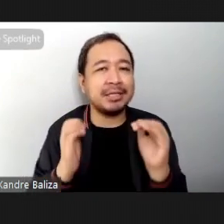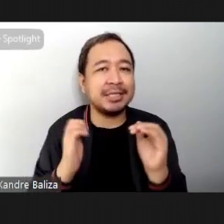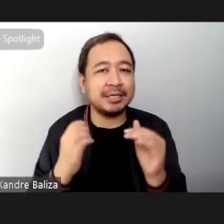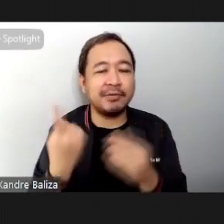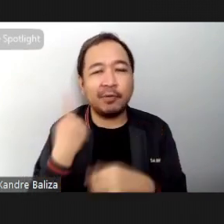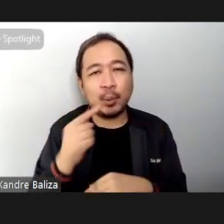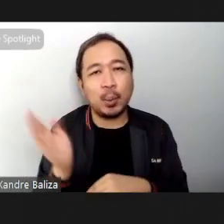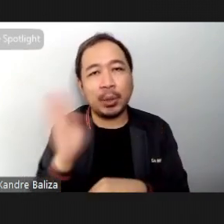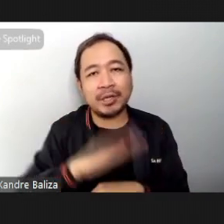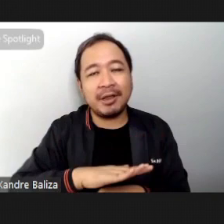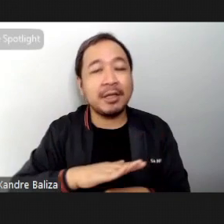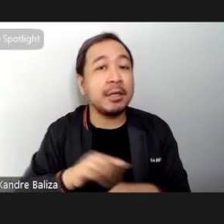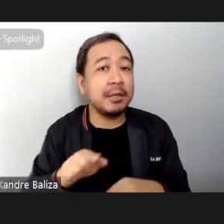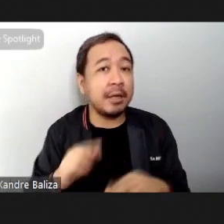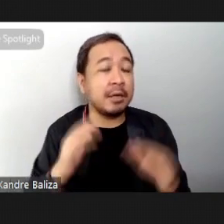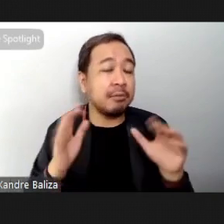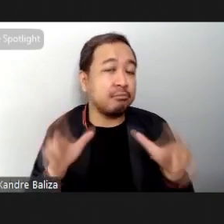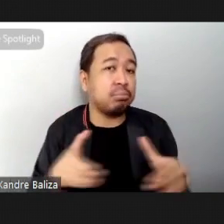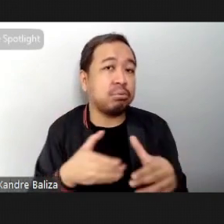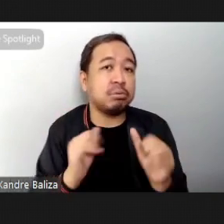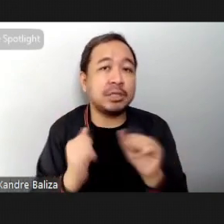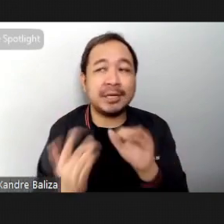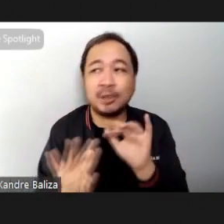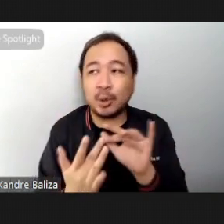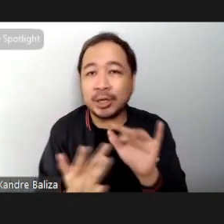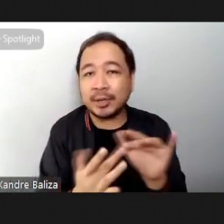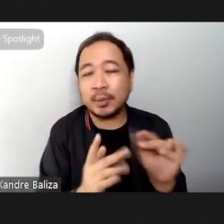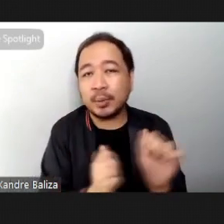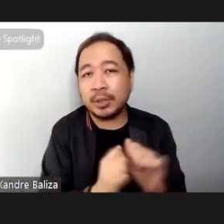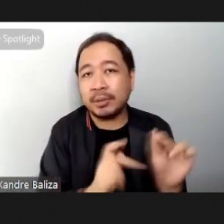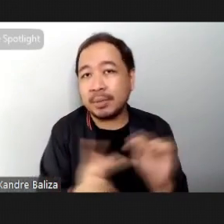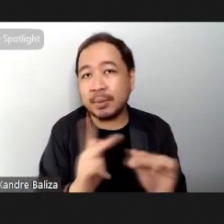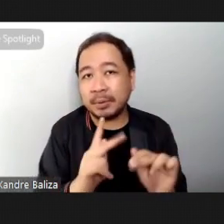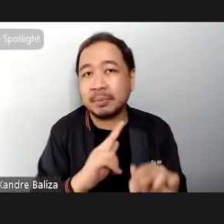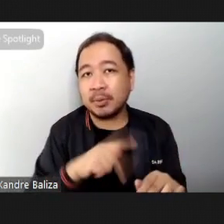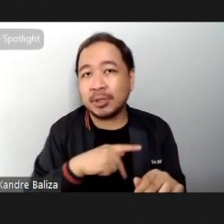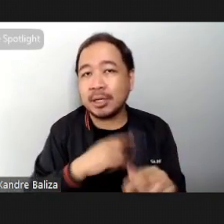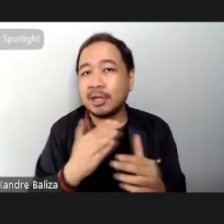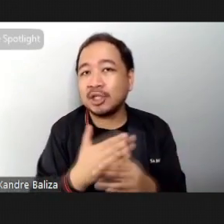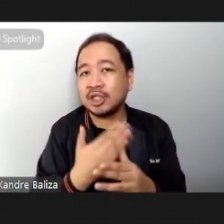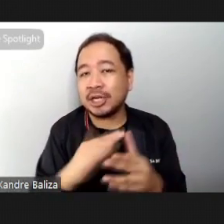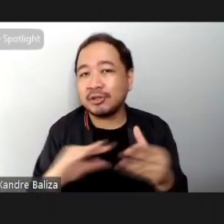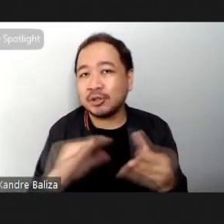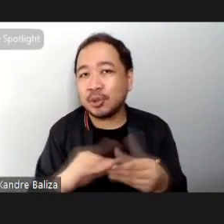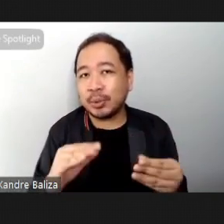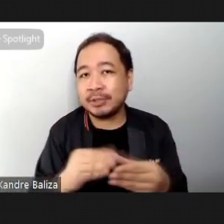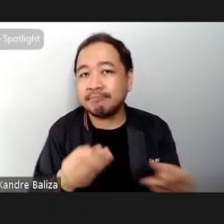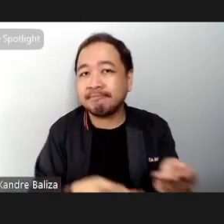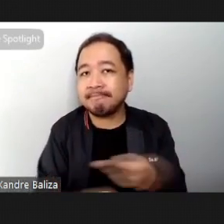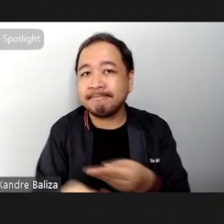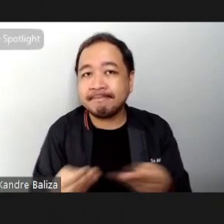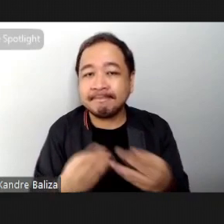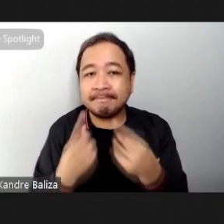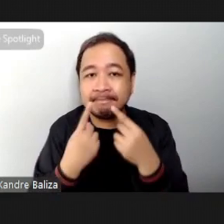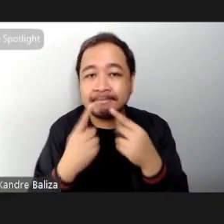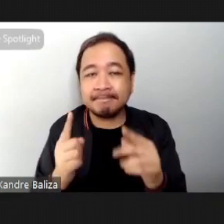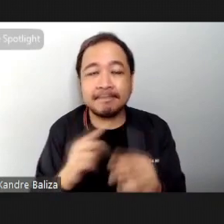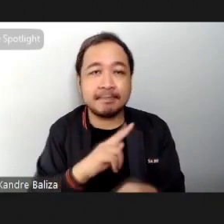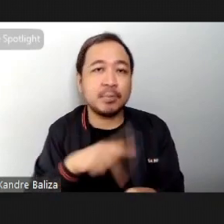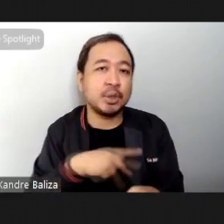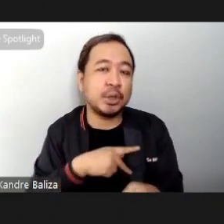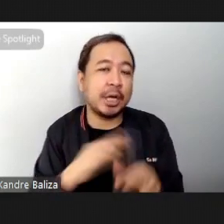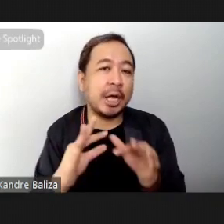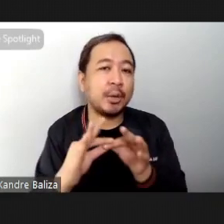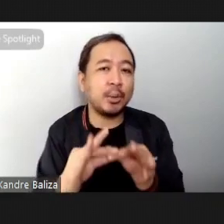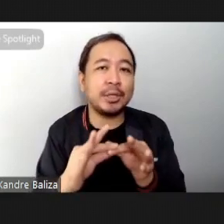sessions when we were able to connect to people personally we share stories and achievements with each other personal connection is without